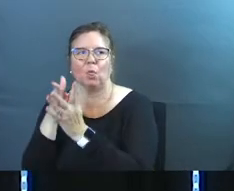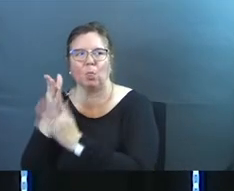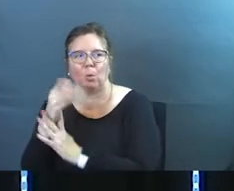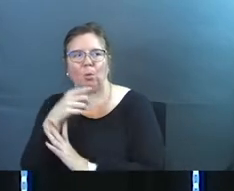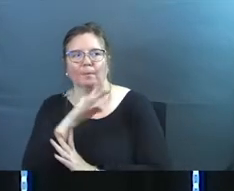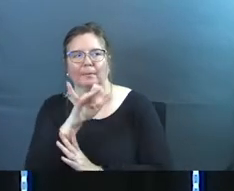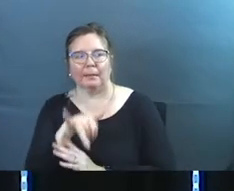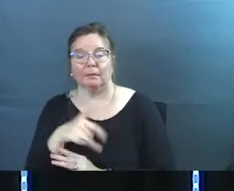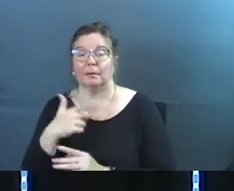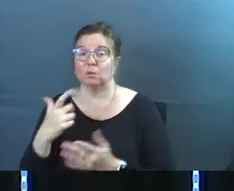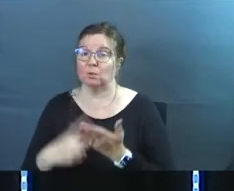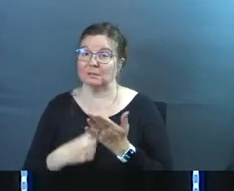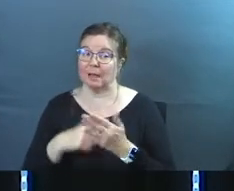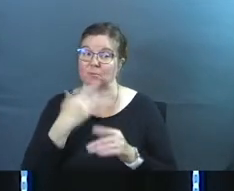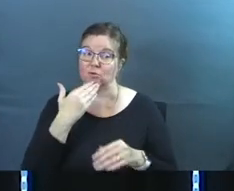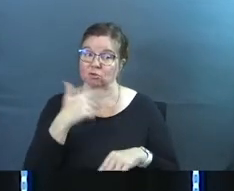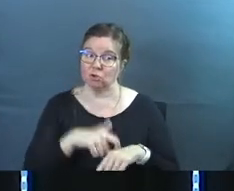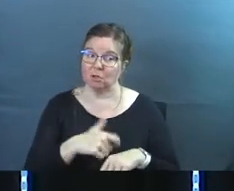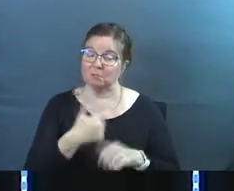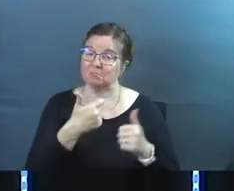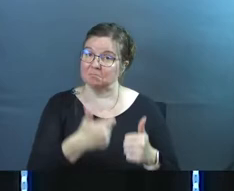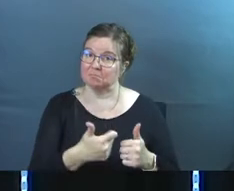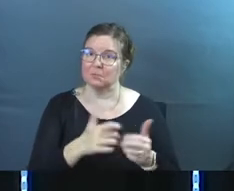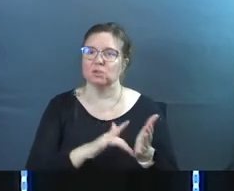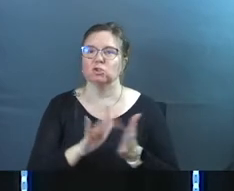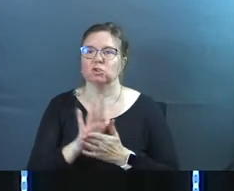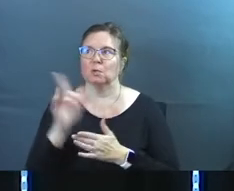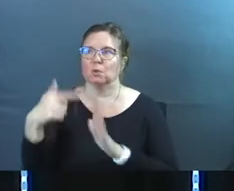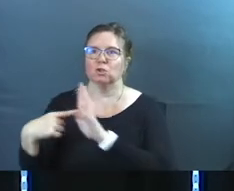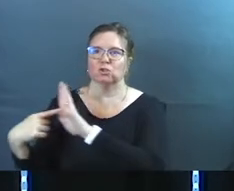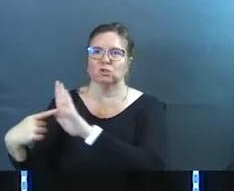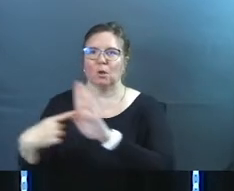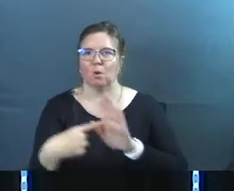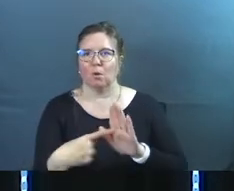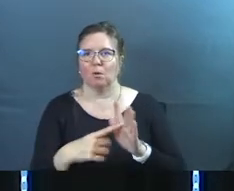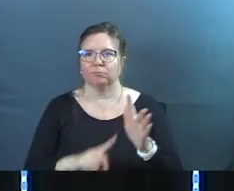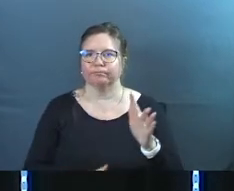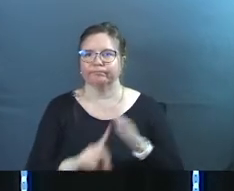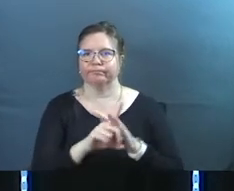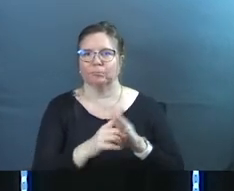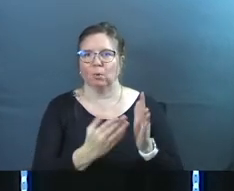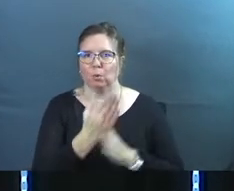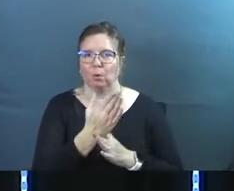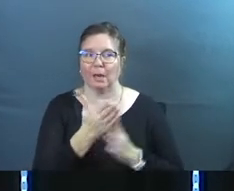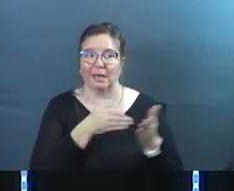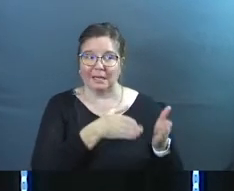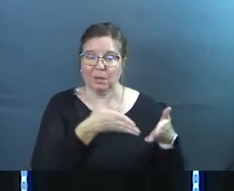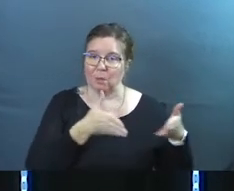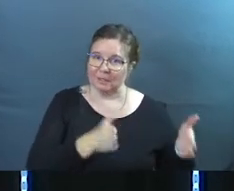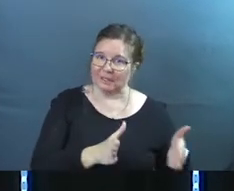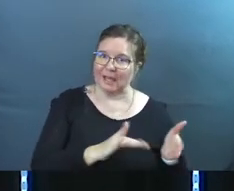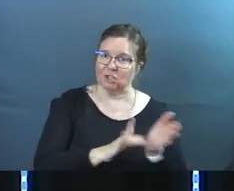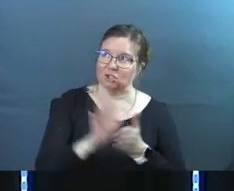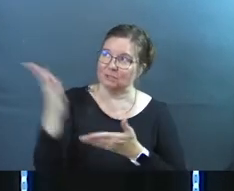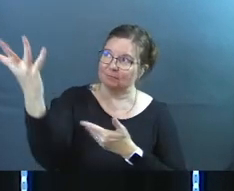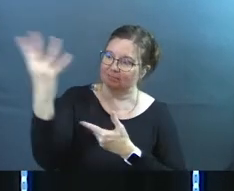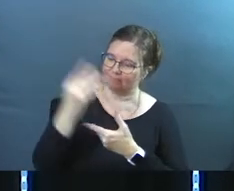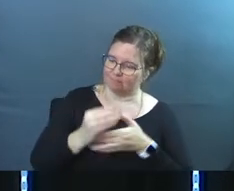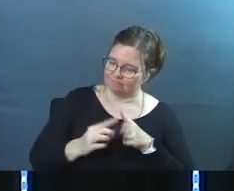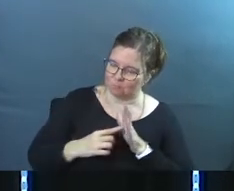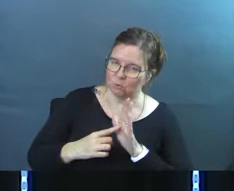times that things are going good with him it's because Jesus was showing up and he was letting Jesus show up.